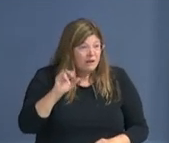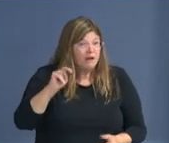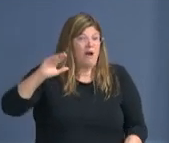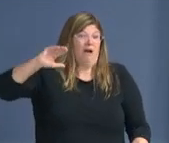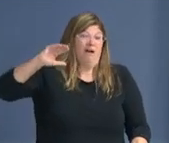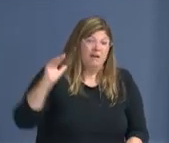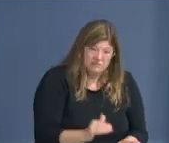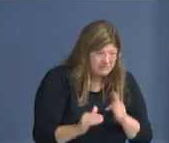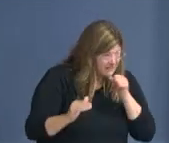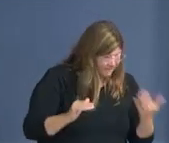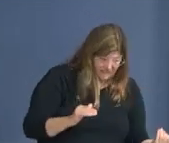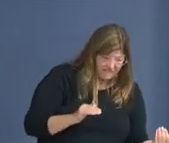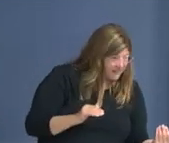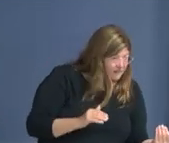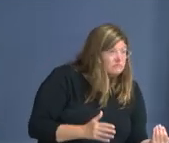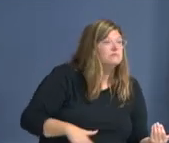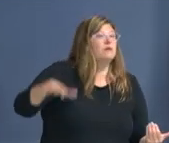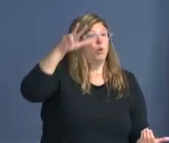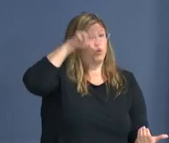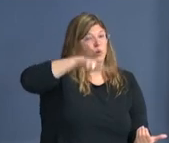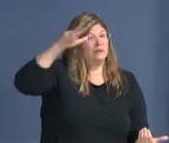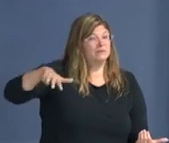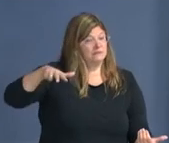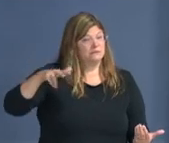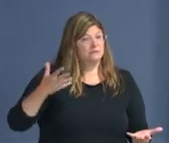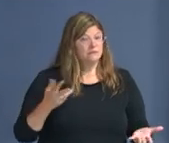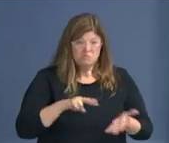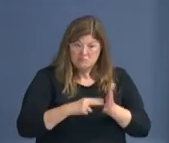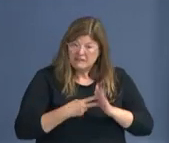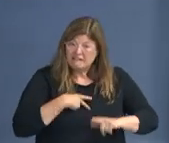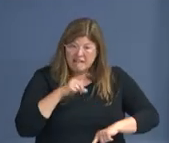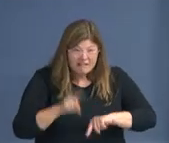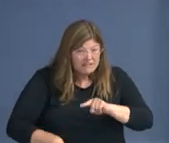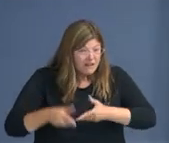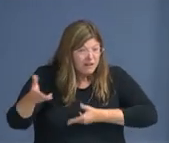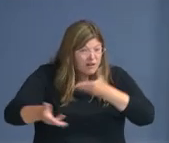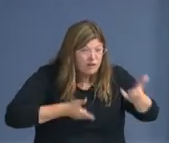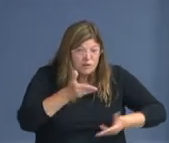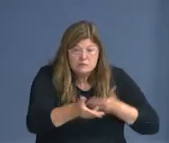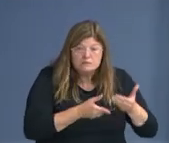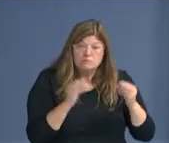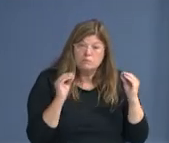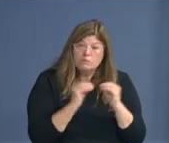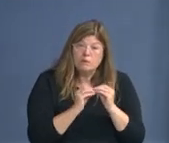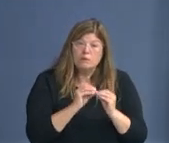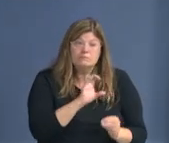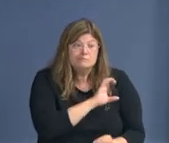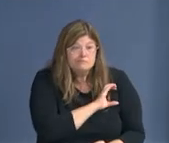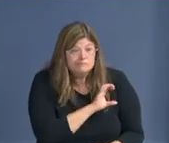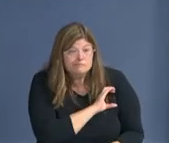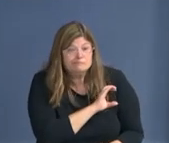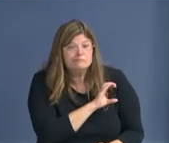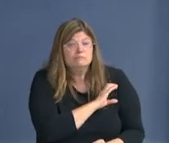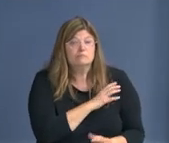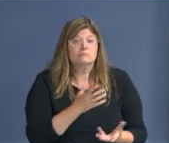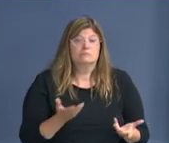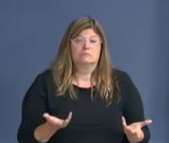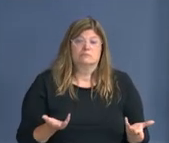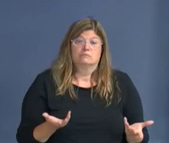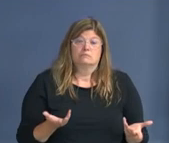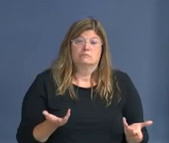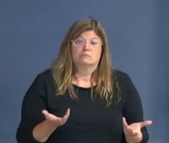there will be an effective hiring freeze for new officers. And attrition into the mix and force numbers will start to drop by about 200 officers.